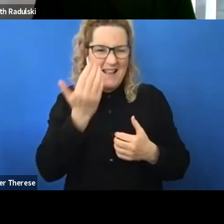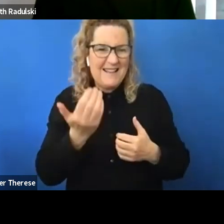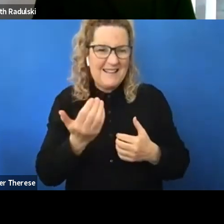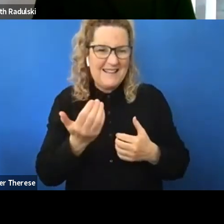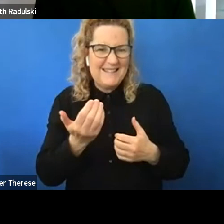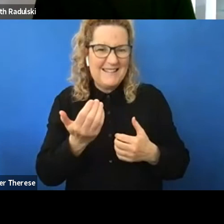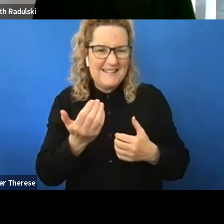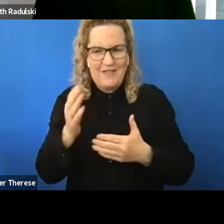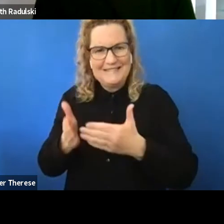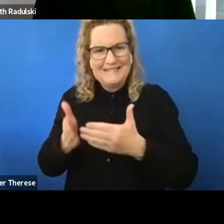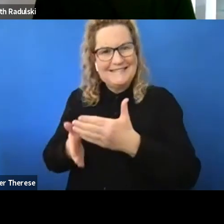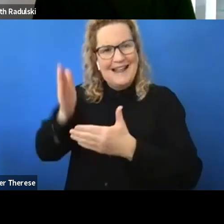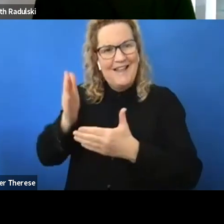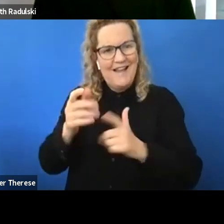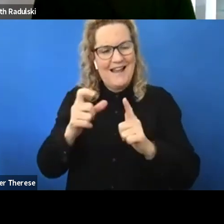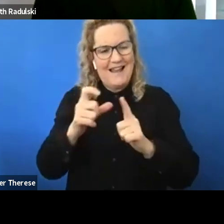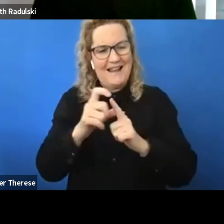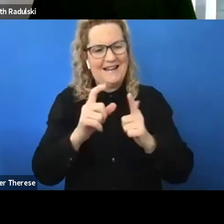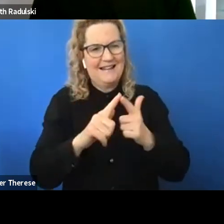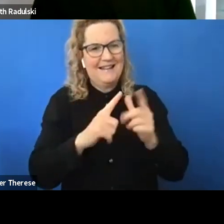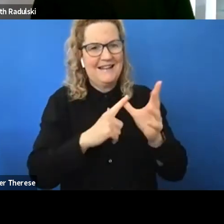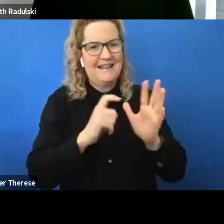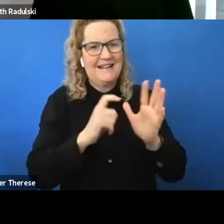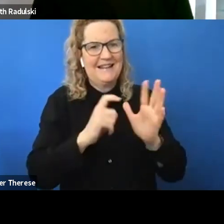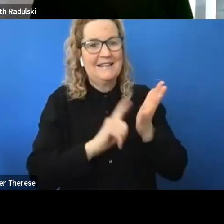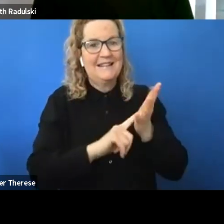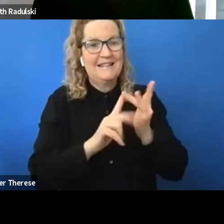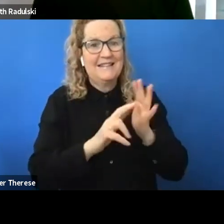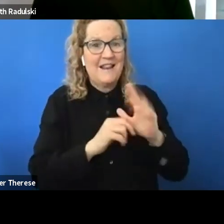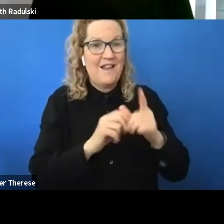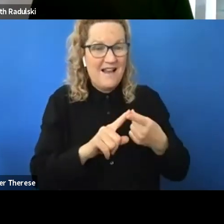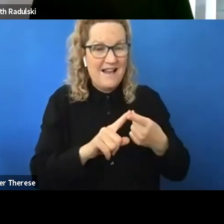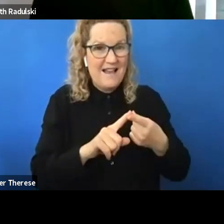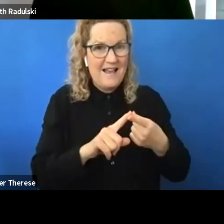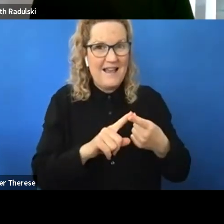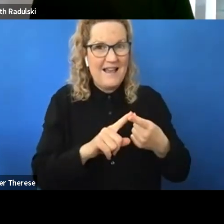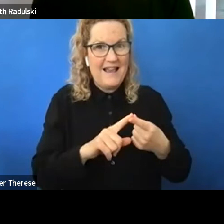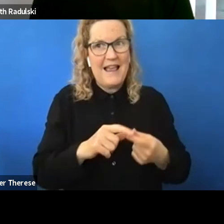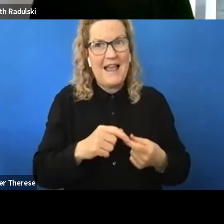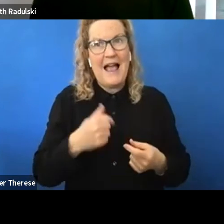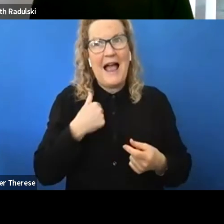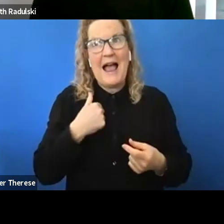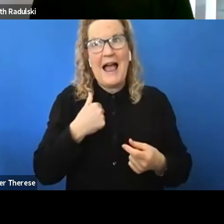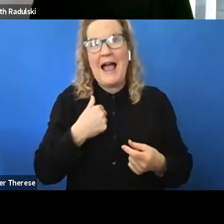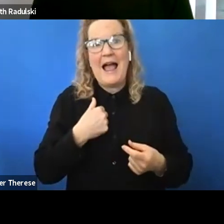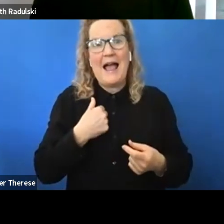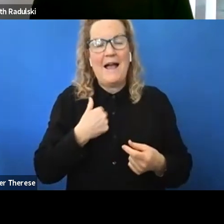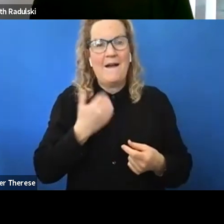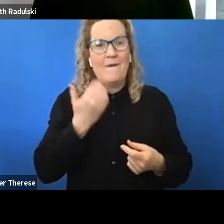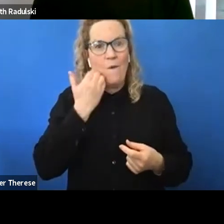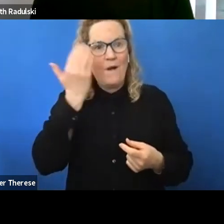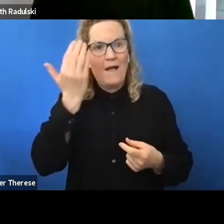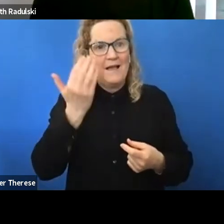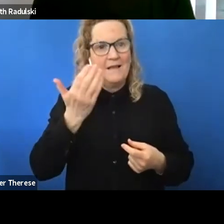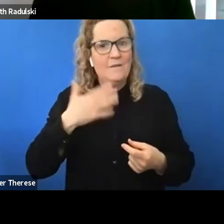because i'm someone who's always wanted to stay within the deadlines to be